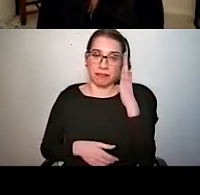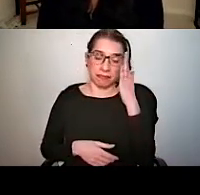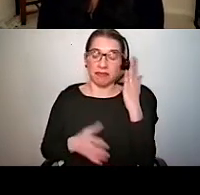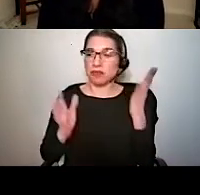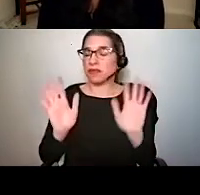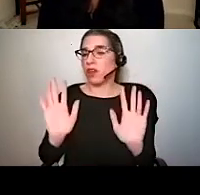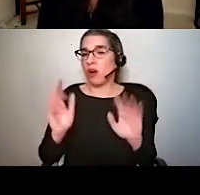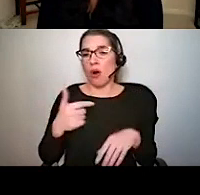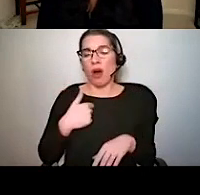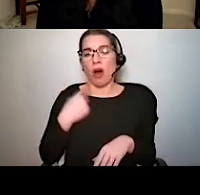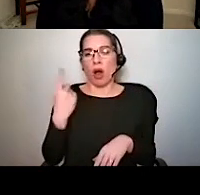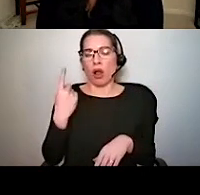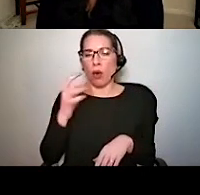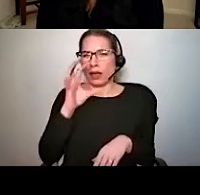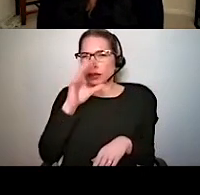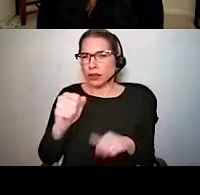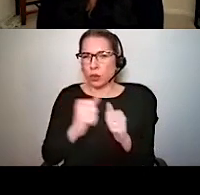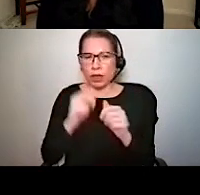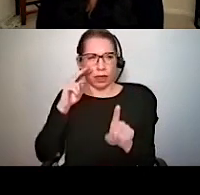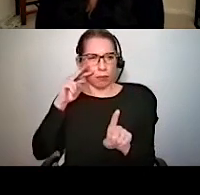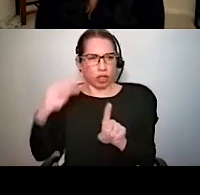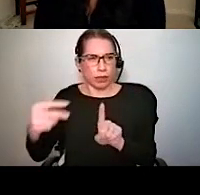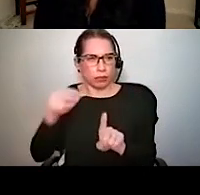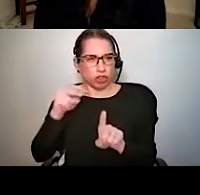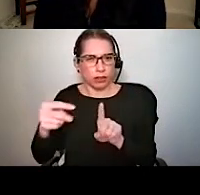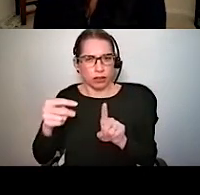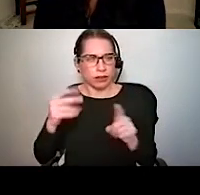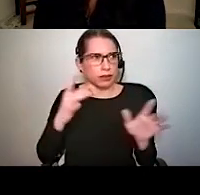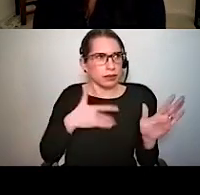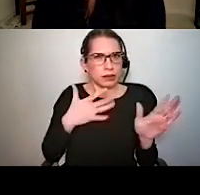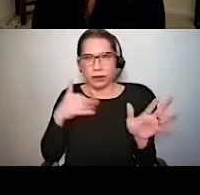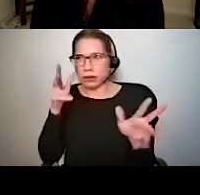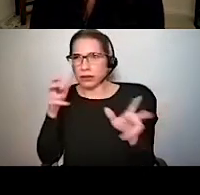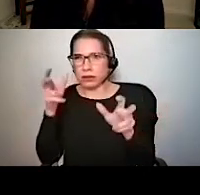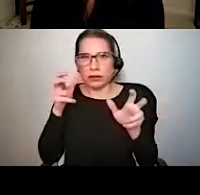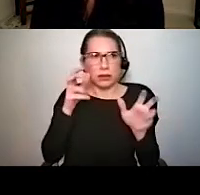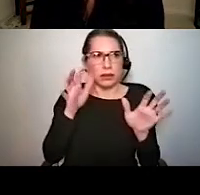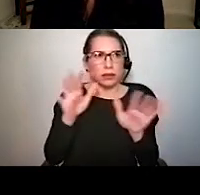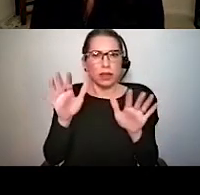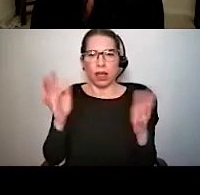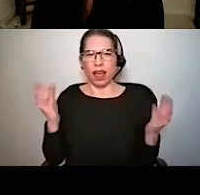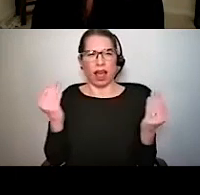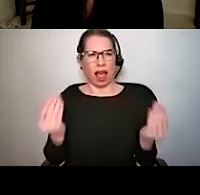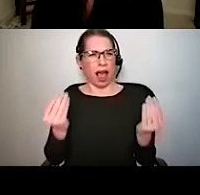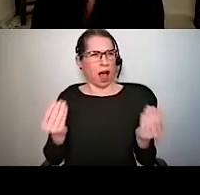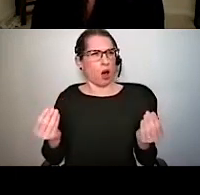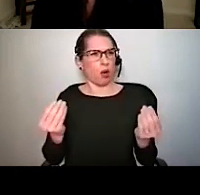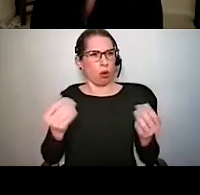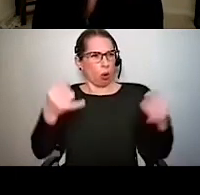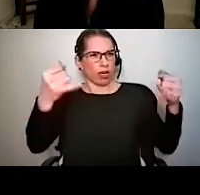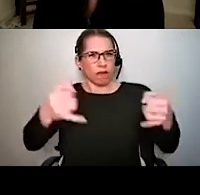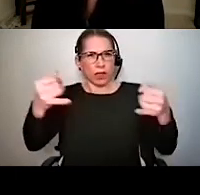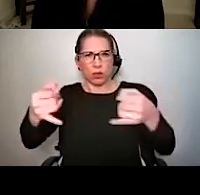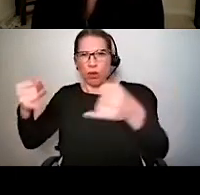fascinated by perception. How is it that each of us can make sense of every single thing that's